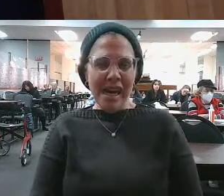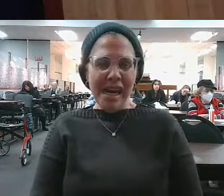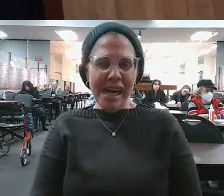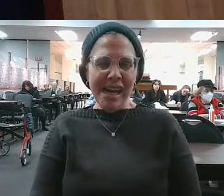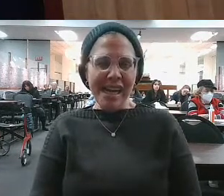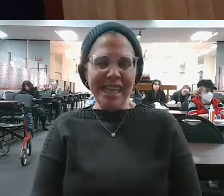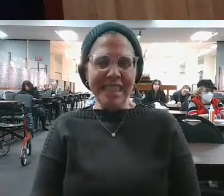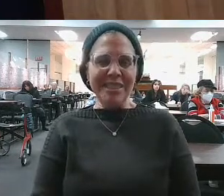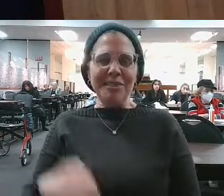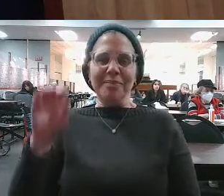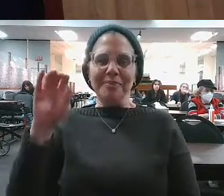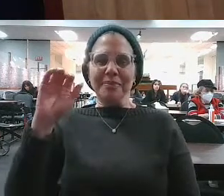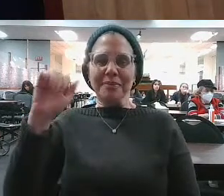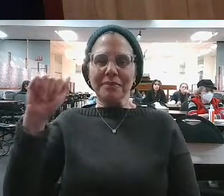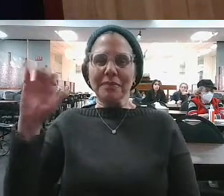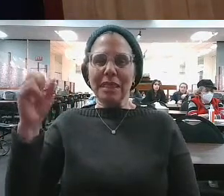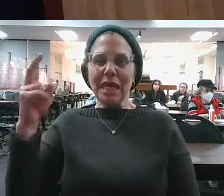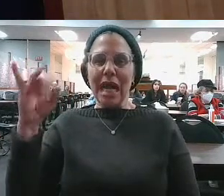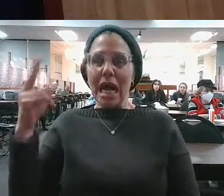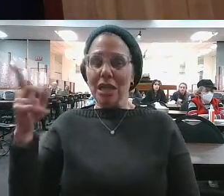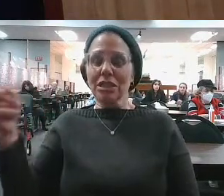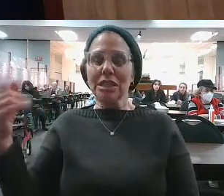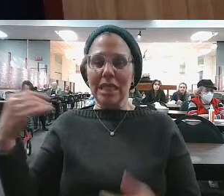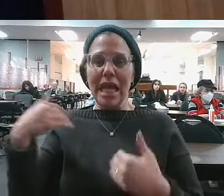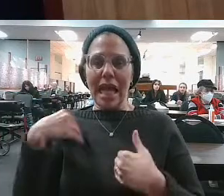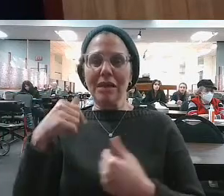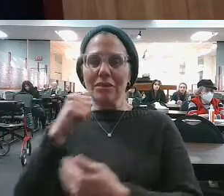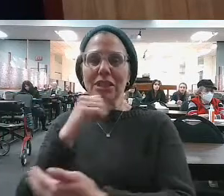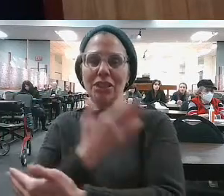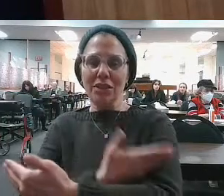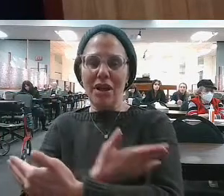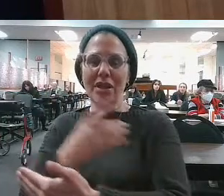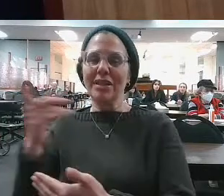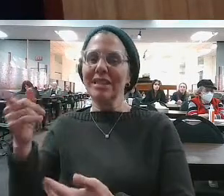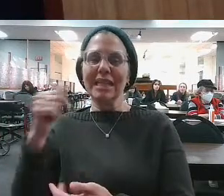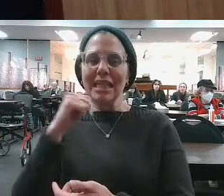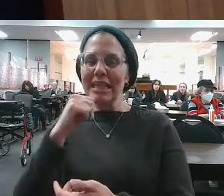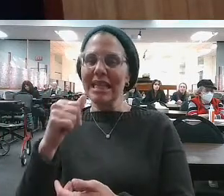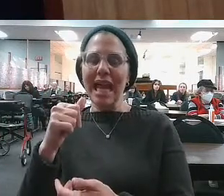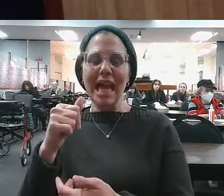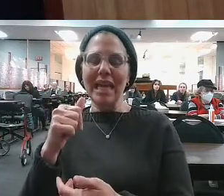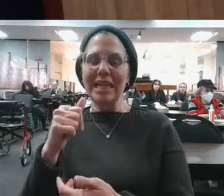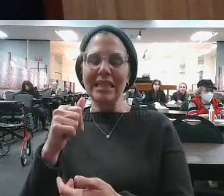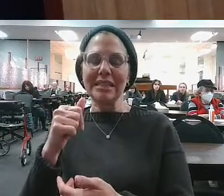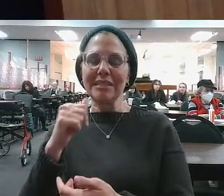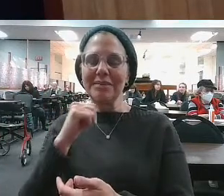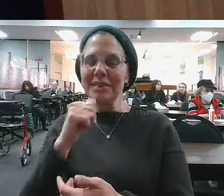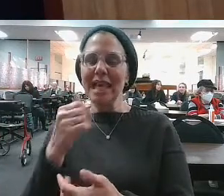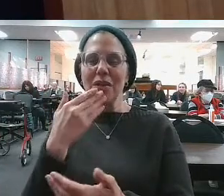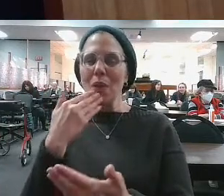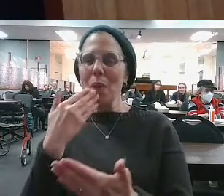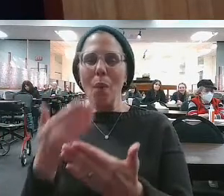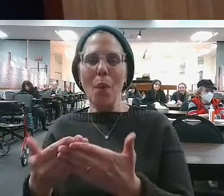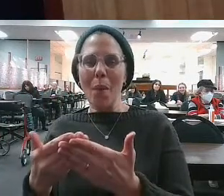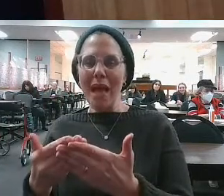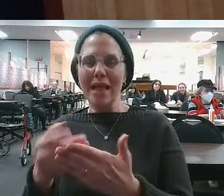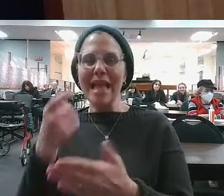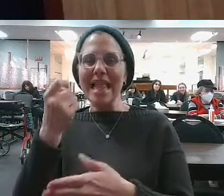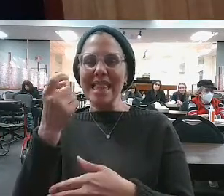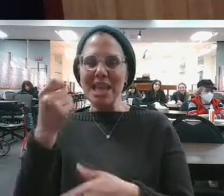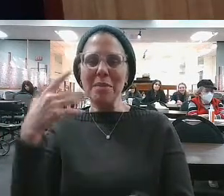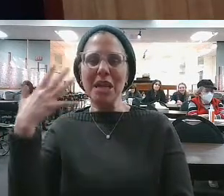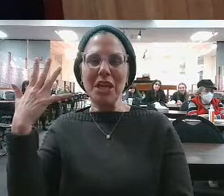Achish had a daughter. And his daughter was also unfortunately mentally imbalanced. She was also a little bit insane.